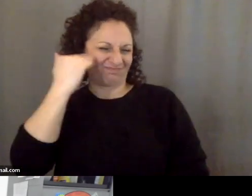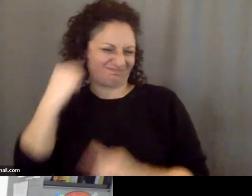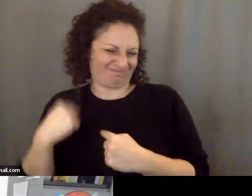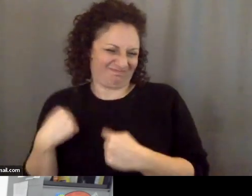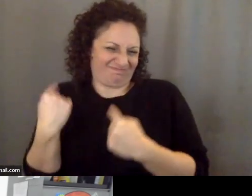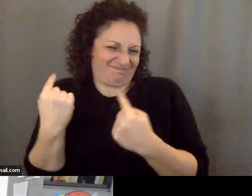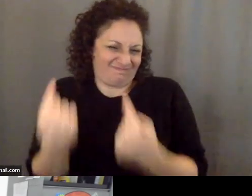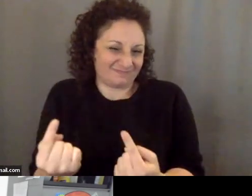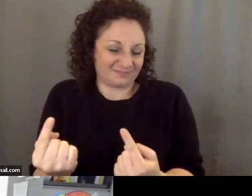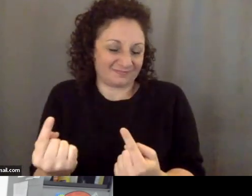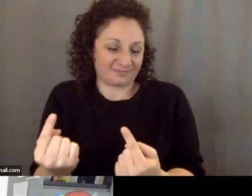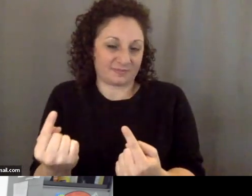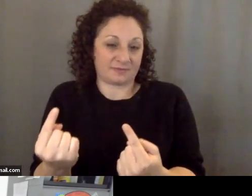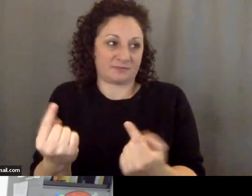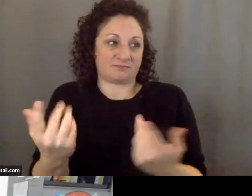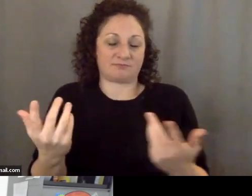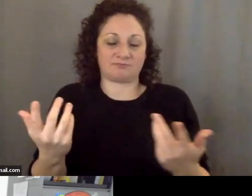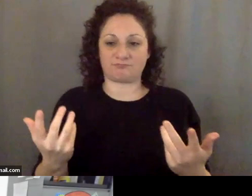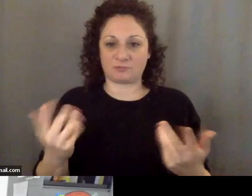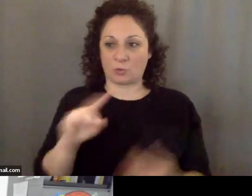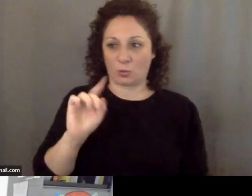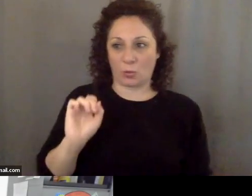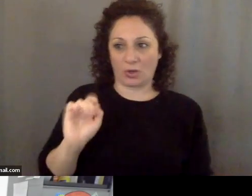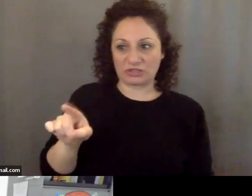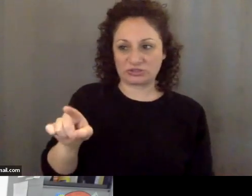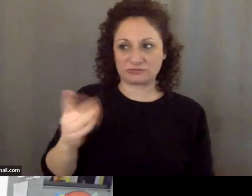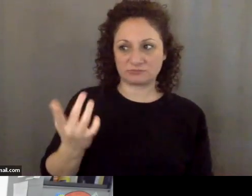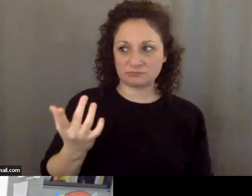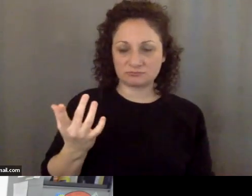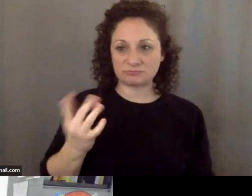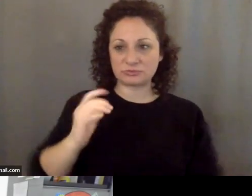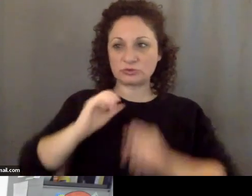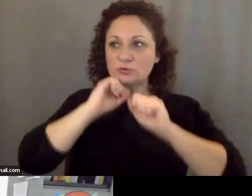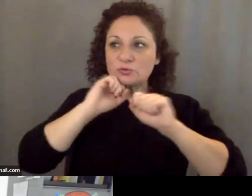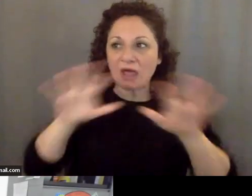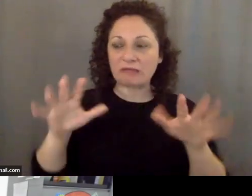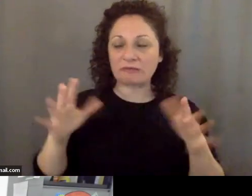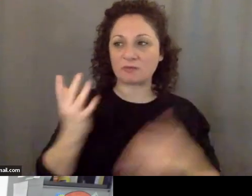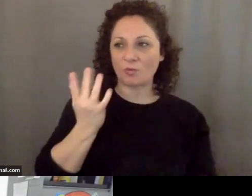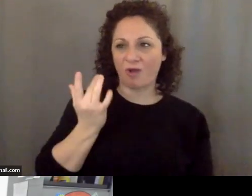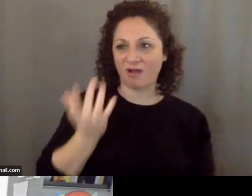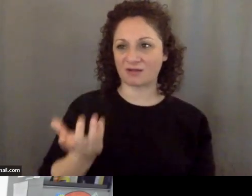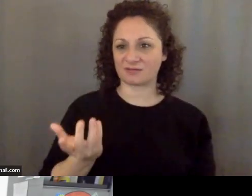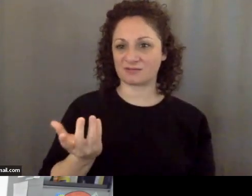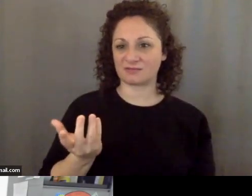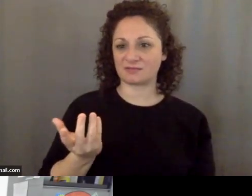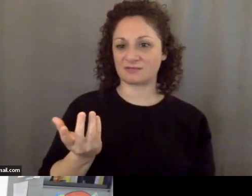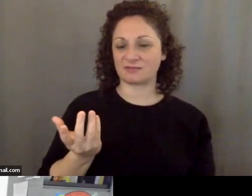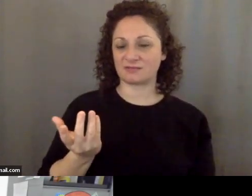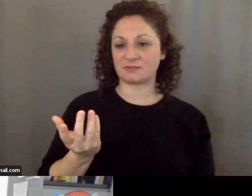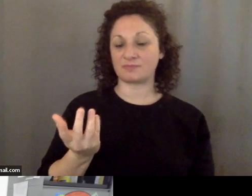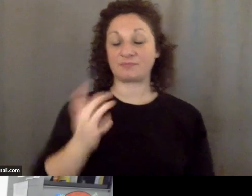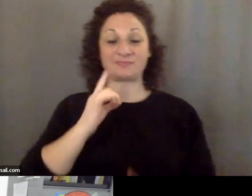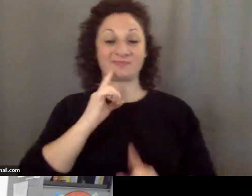next question is to the administration, how come you didn't do anything about it? And the